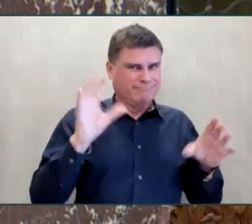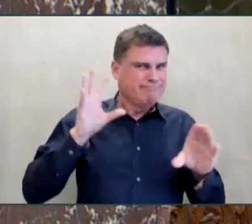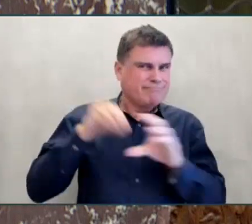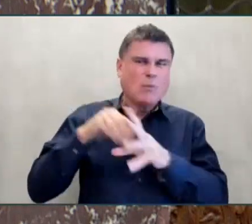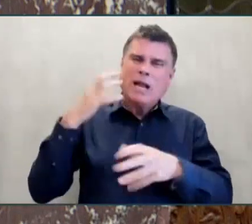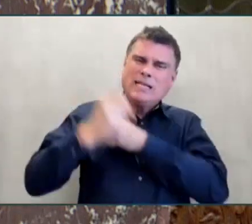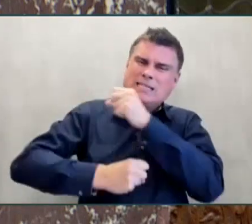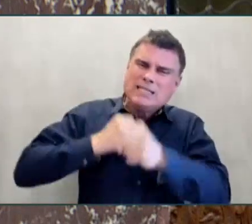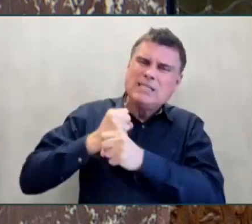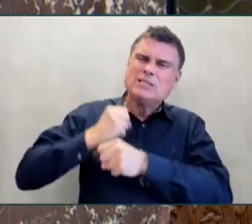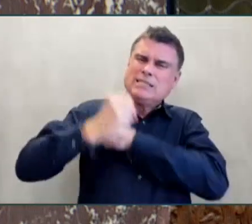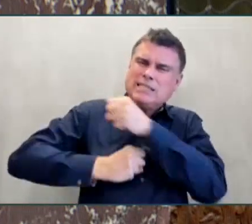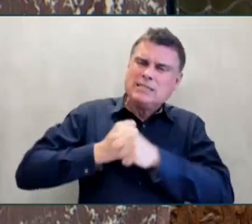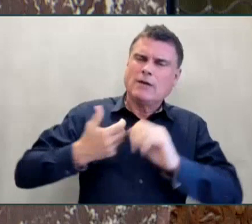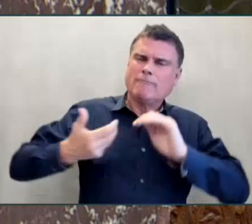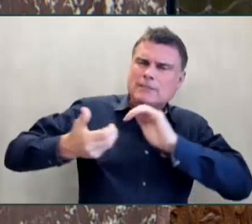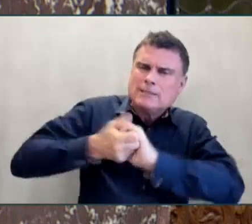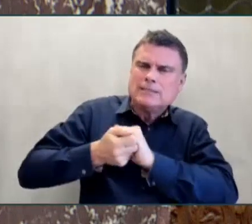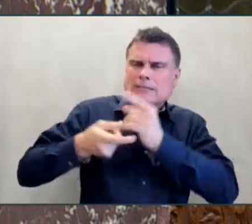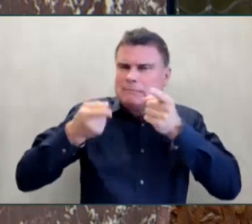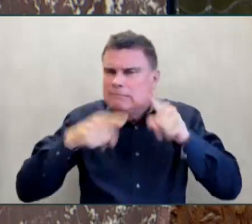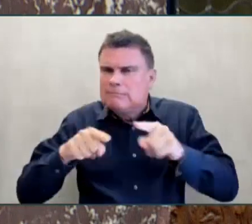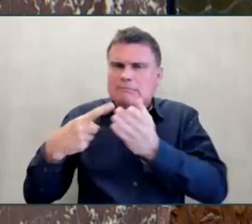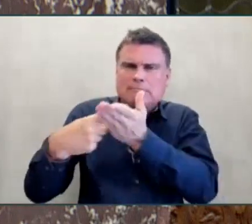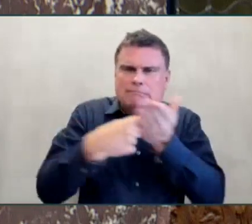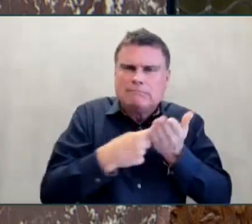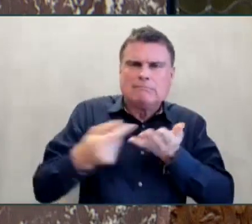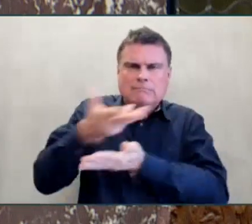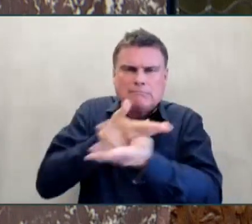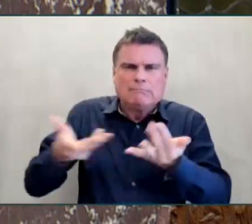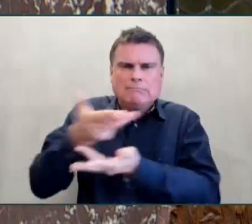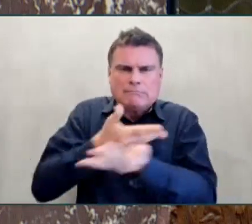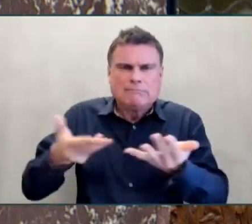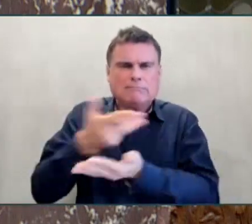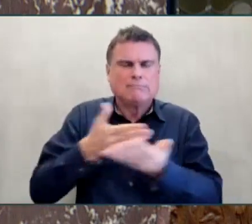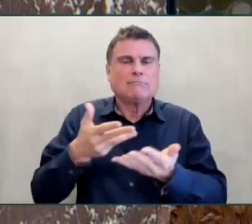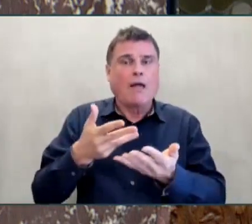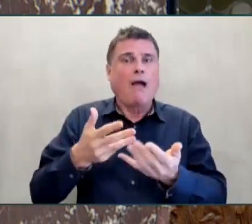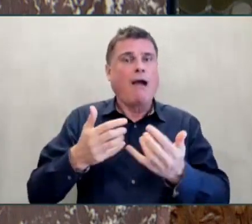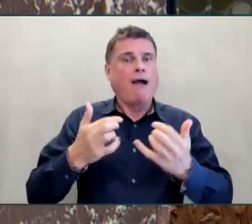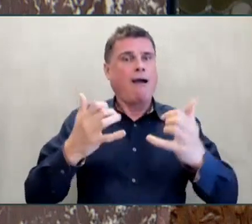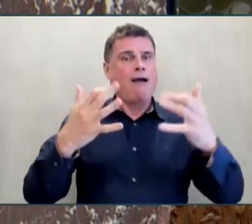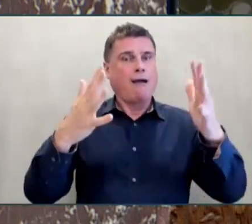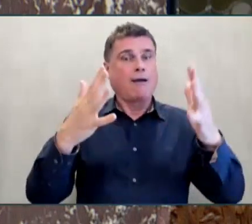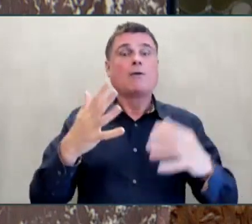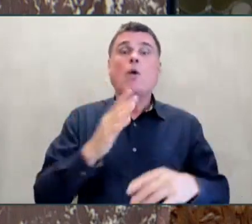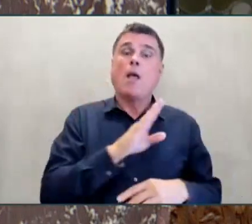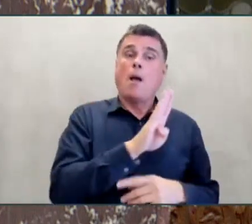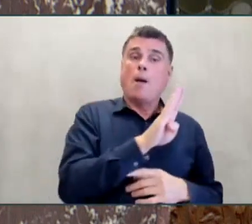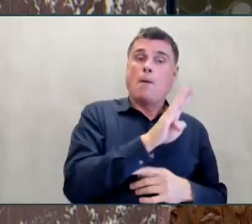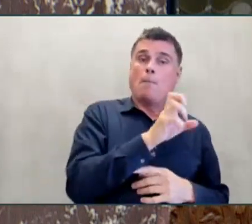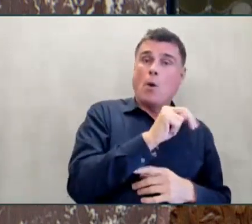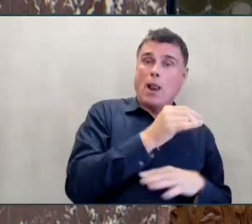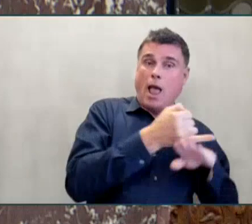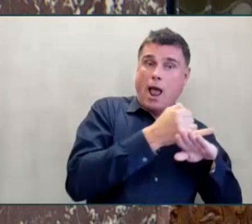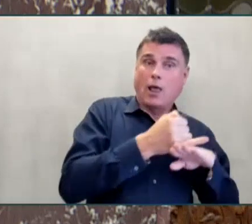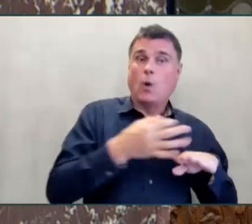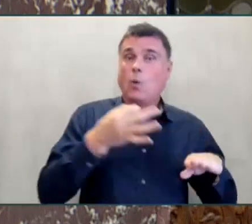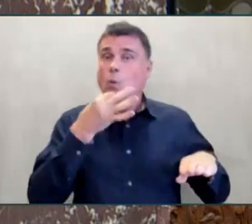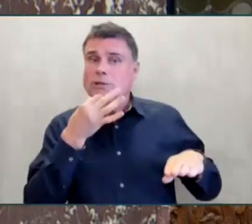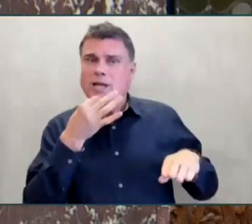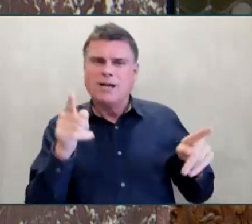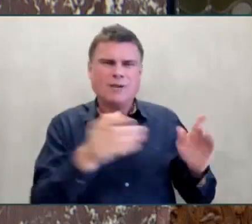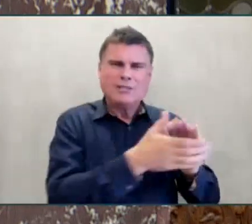of community-led models. I'm sure the House will join me in wishing Bowen Island and Whistler much success in bringing quality, longitudinal family